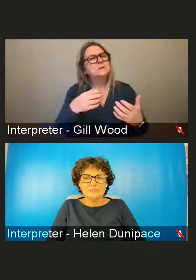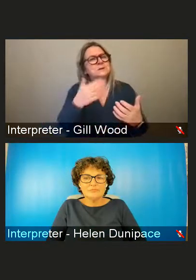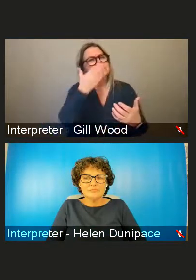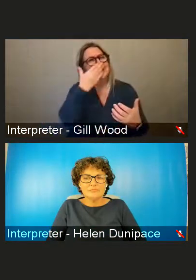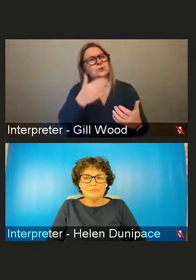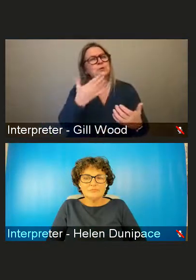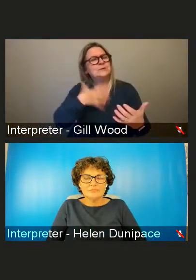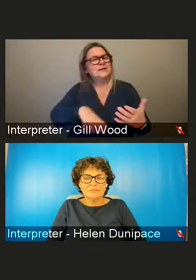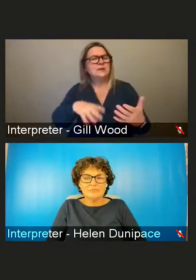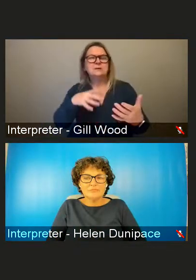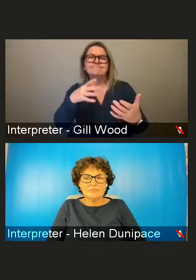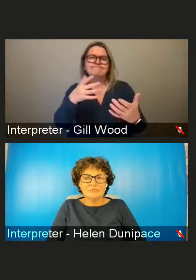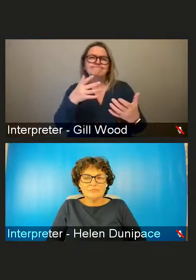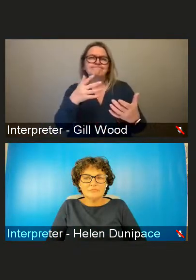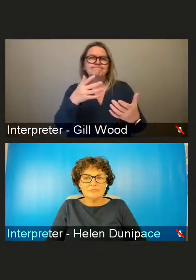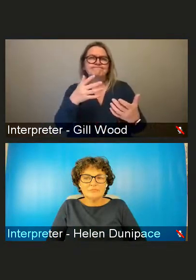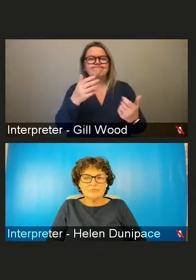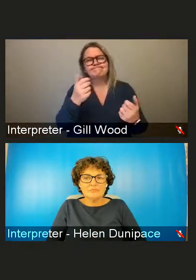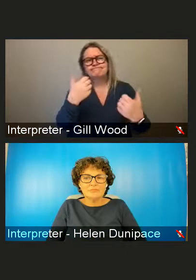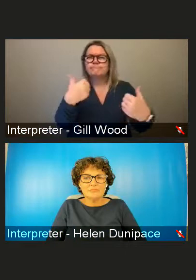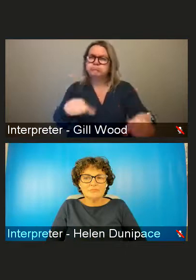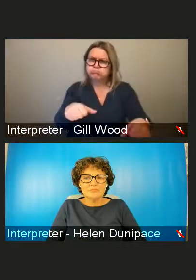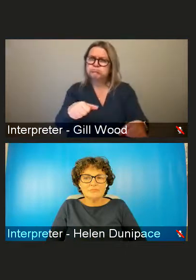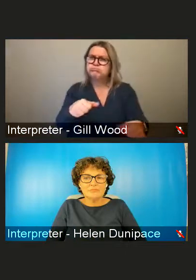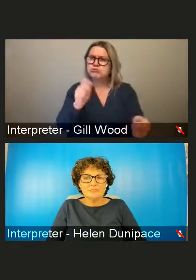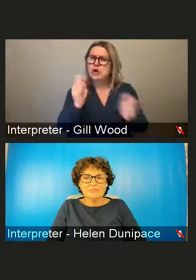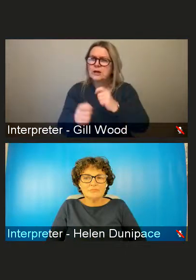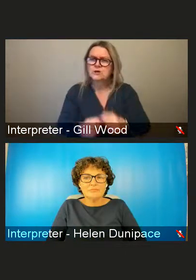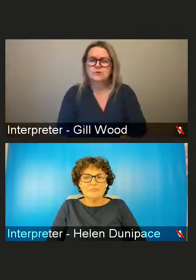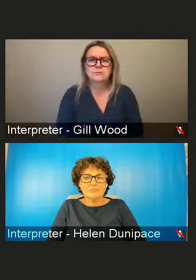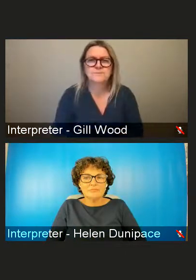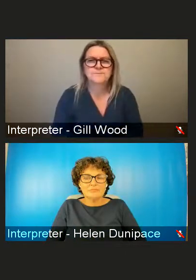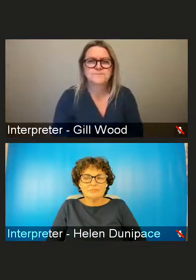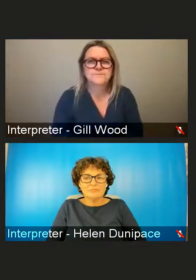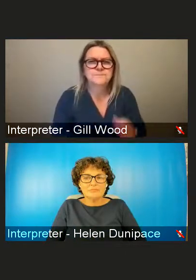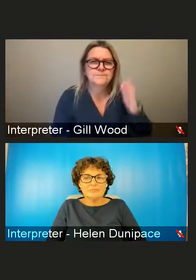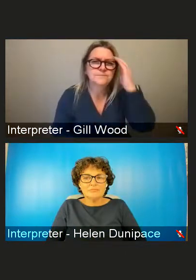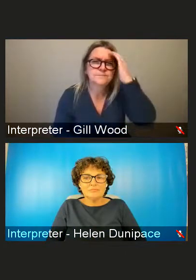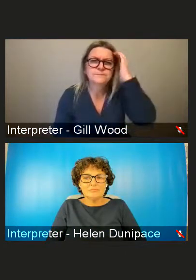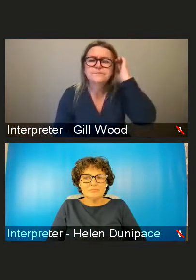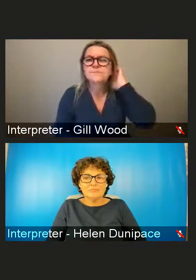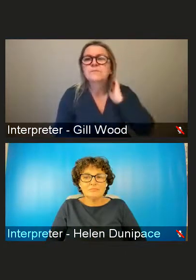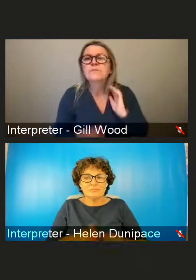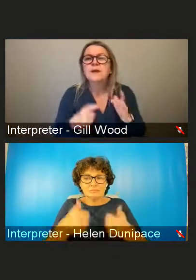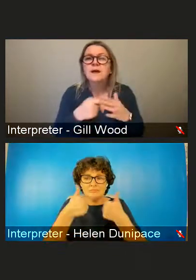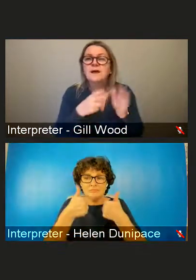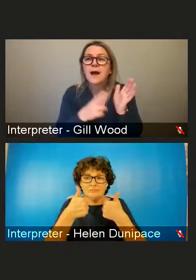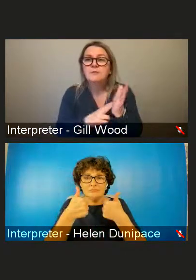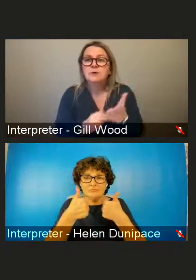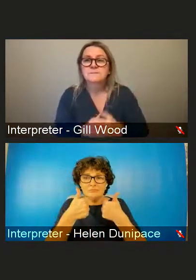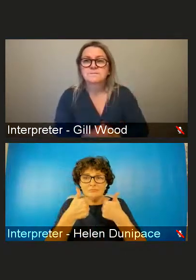attitudes across the board across from the early ages. Sautner- Thanks, Davy. Karen, would you like to comment?